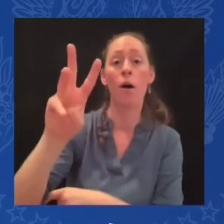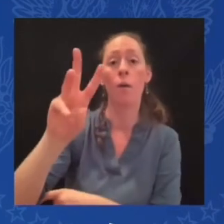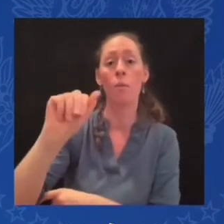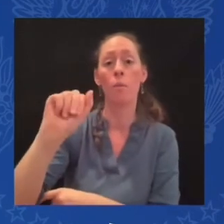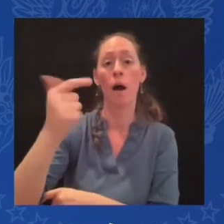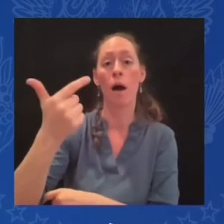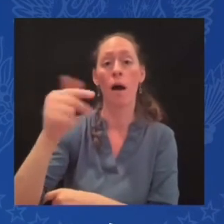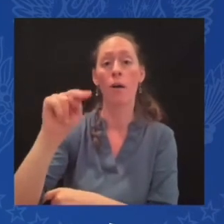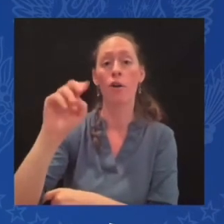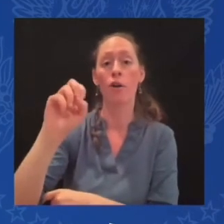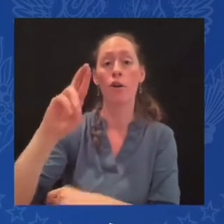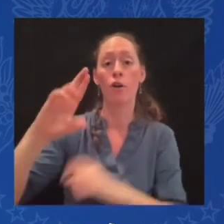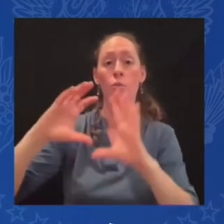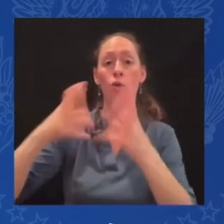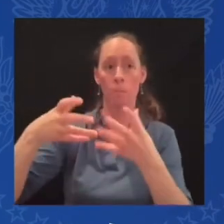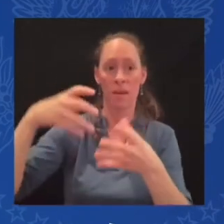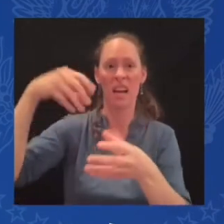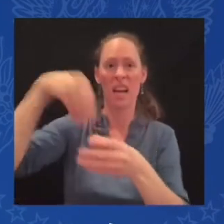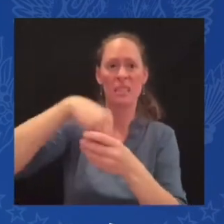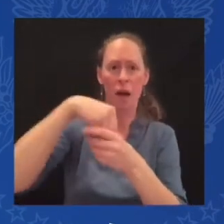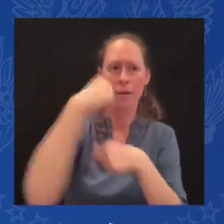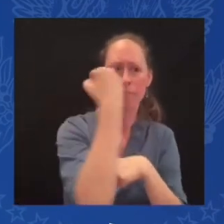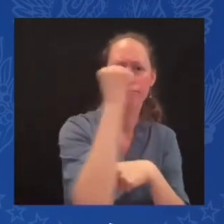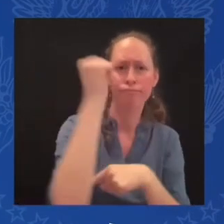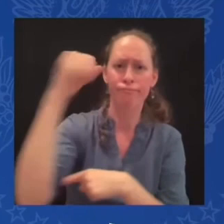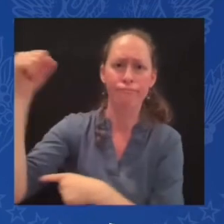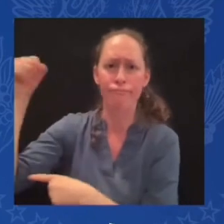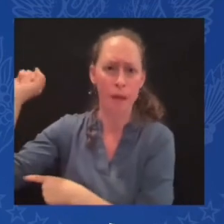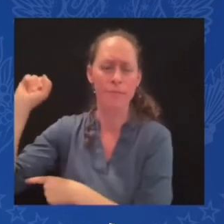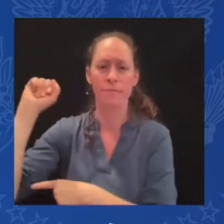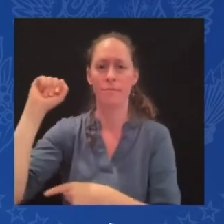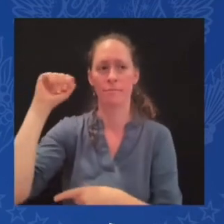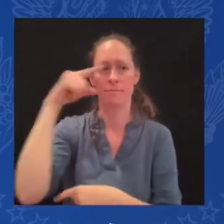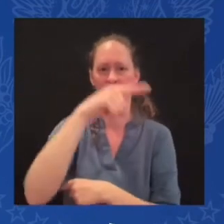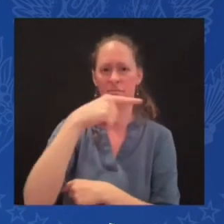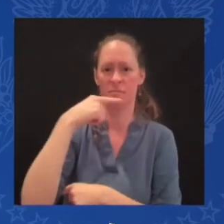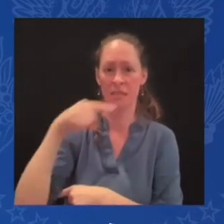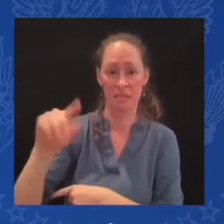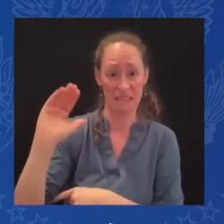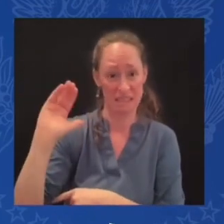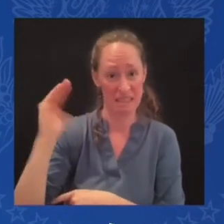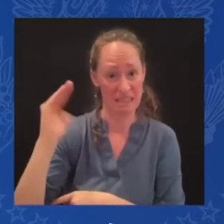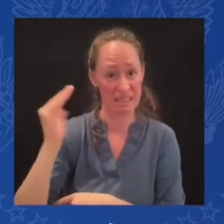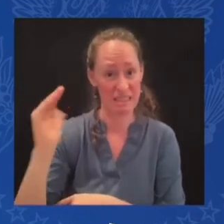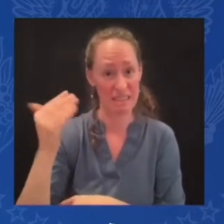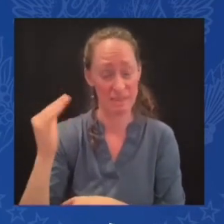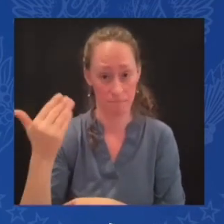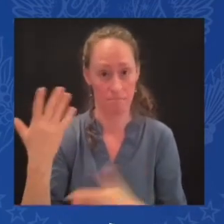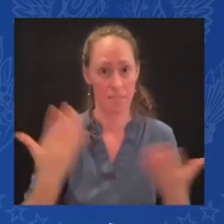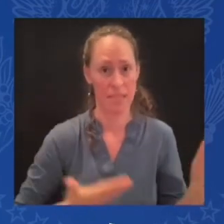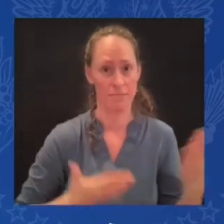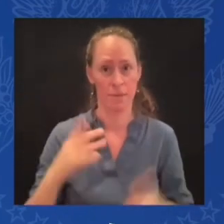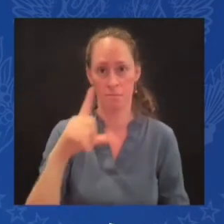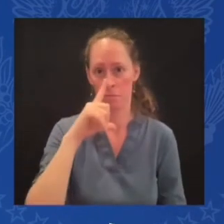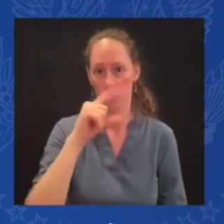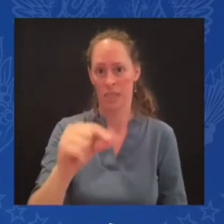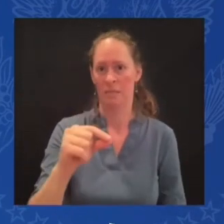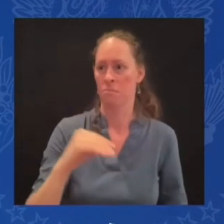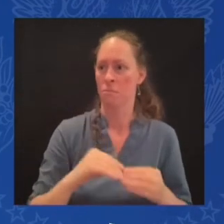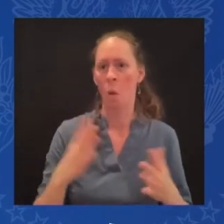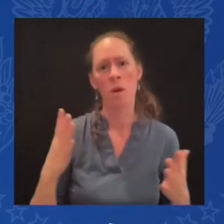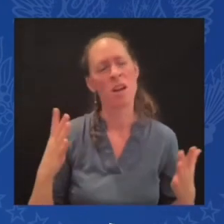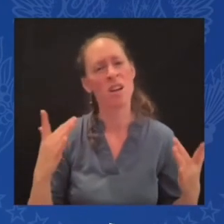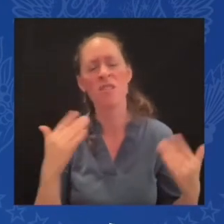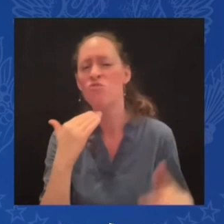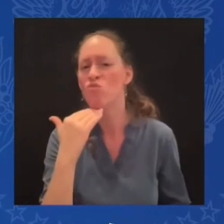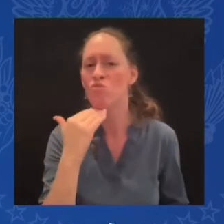things regarding Ukraine, like nuclear weapons or potentially against the US, like election interference? Well, first of all,